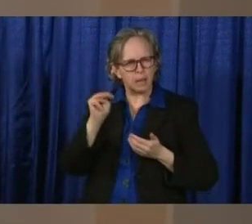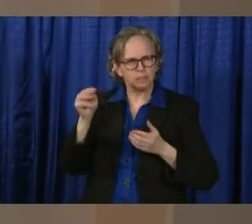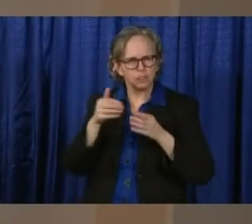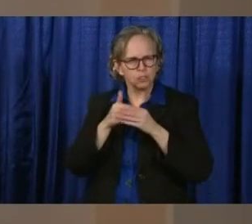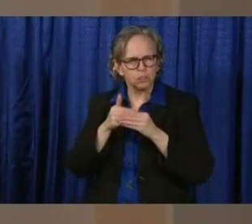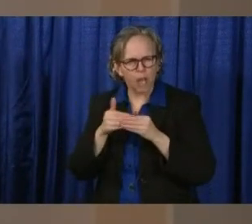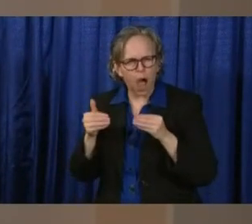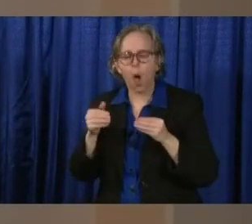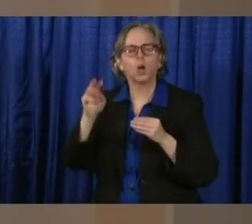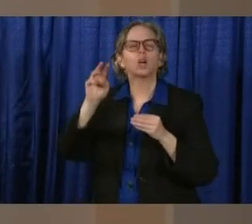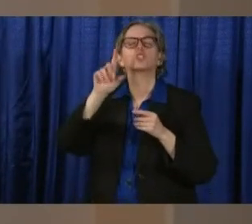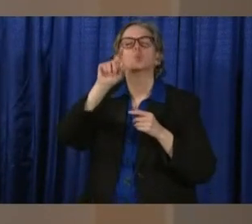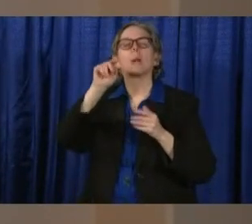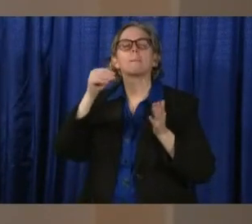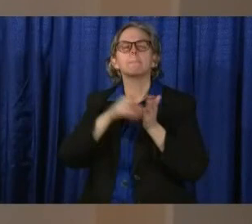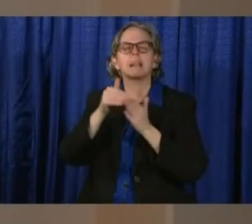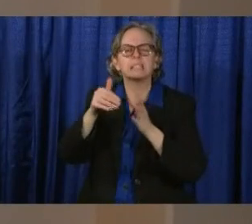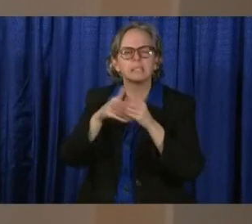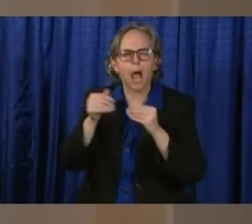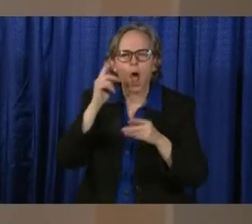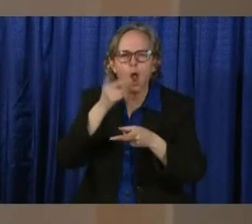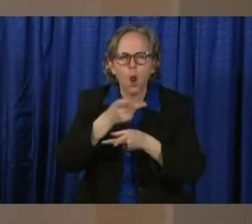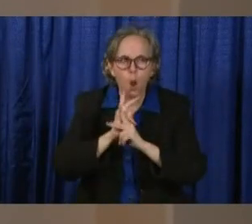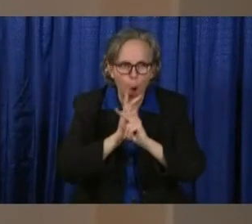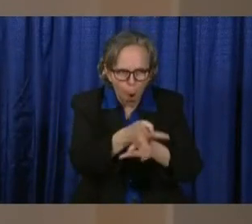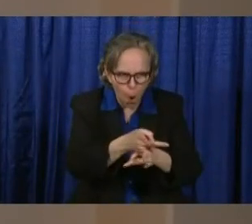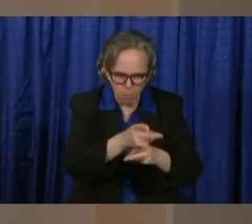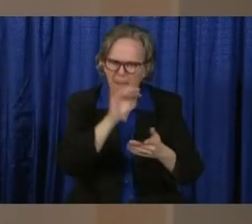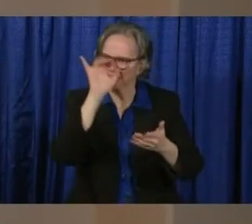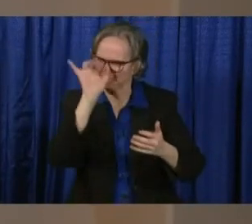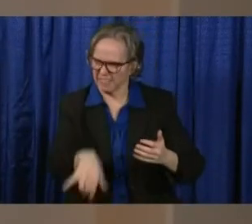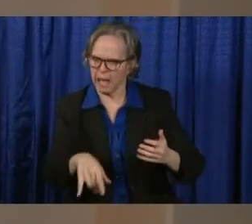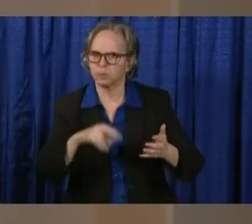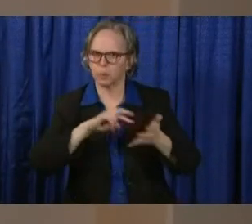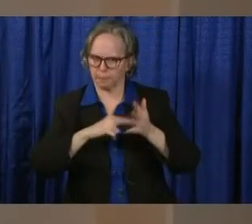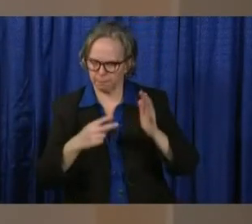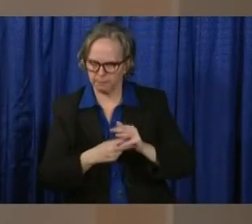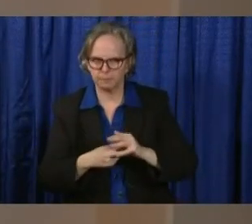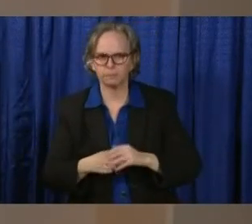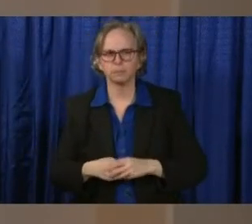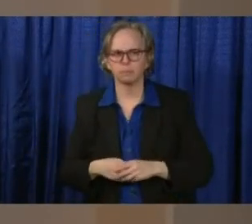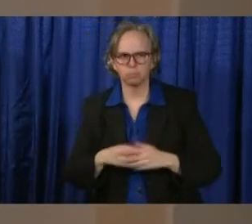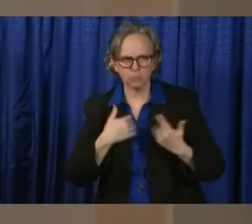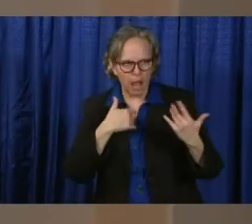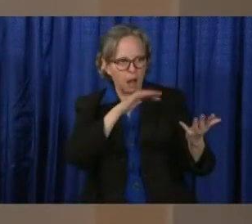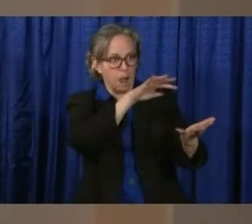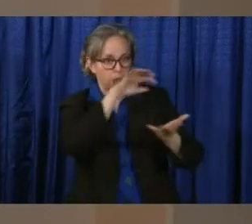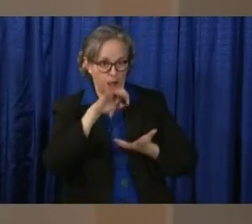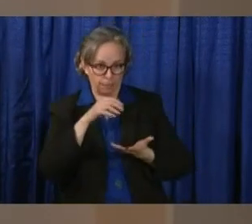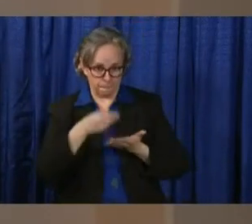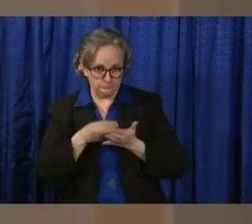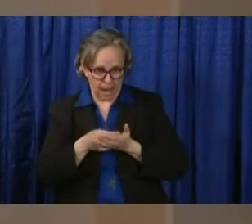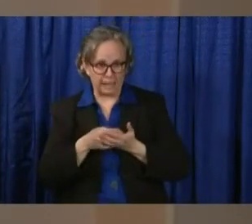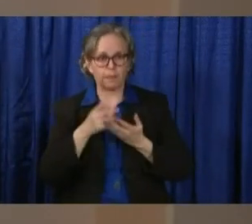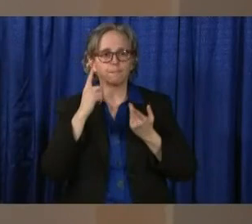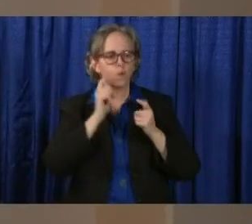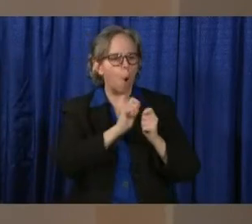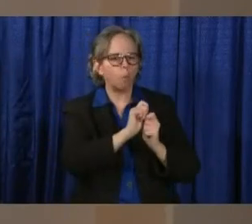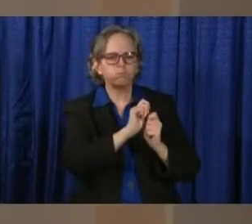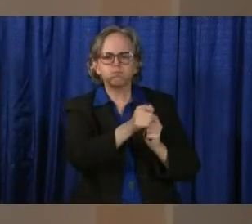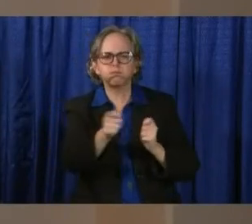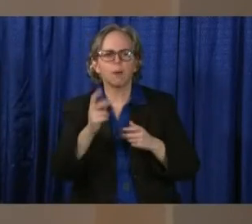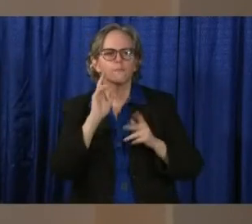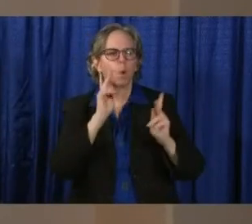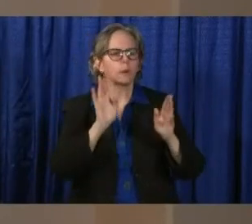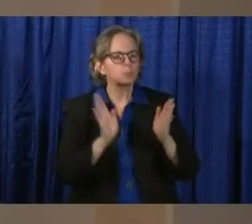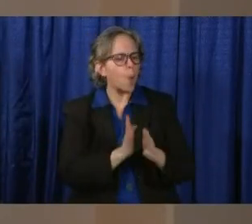for those of you who work with your bank, and that's the first place you should go, your bank, your credit union, your traditional financial institution, that's your first place.